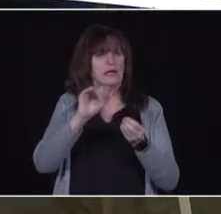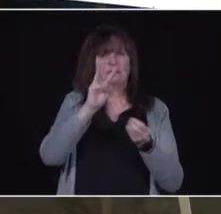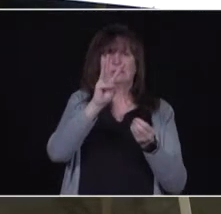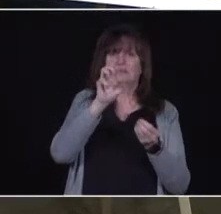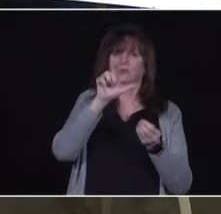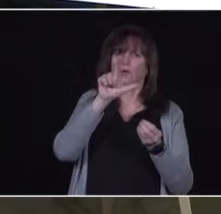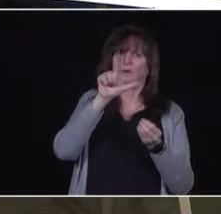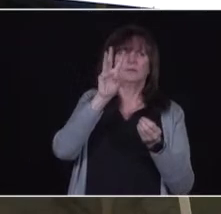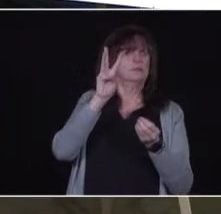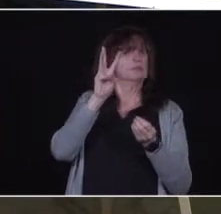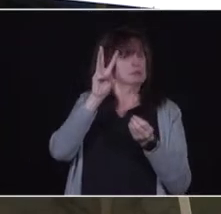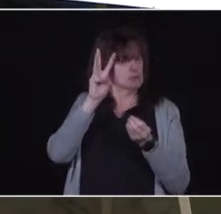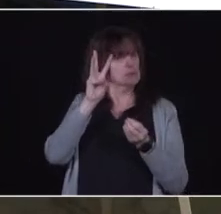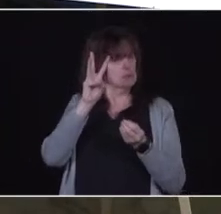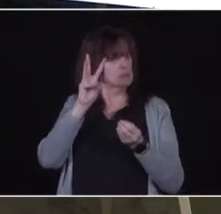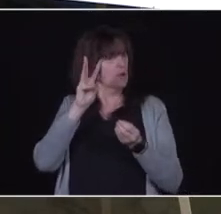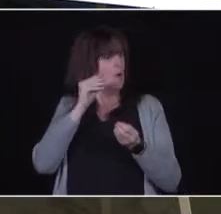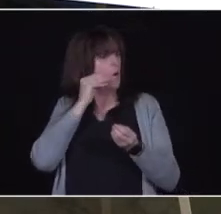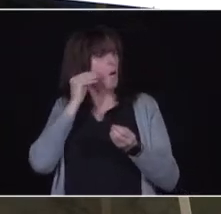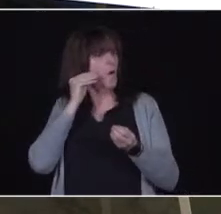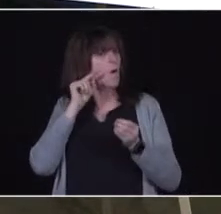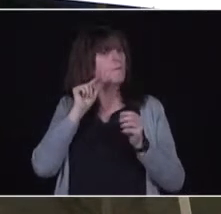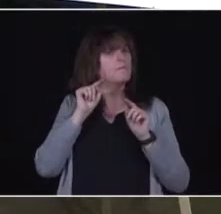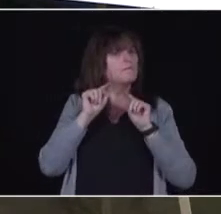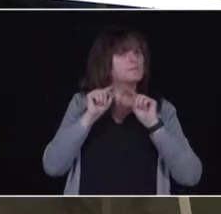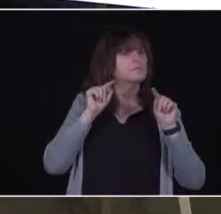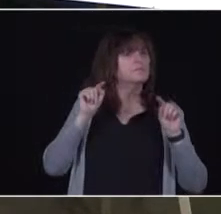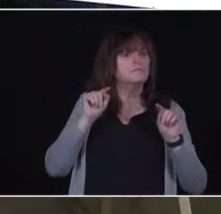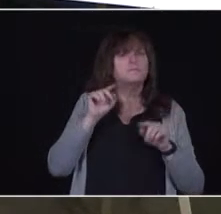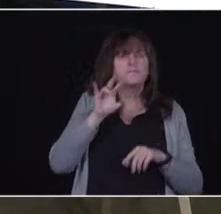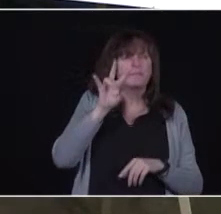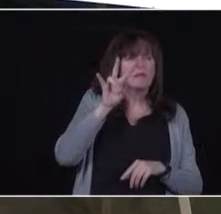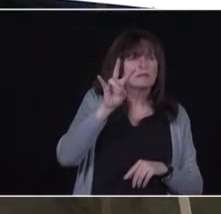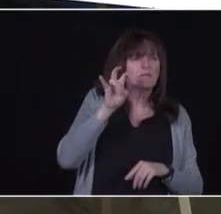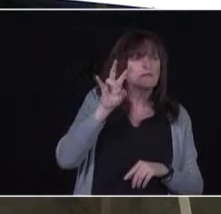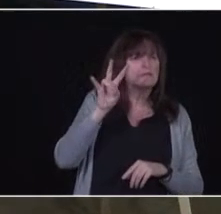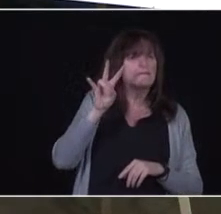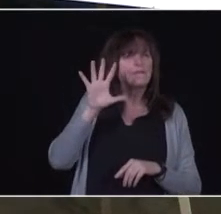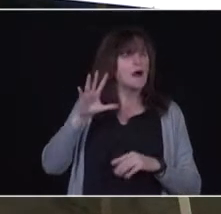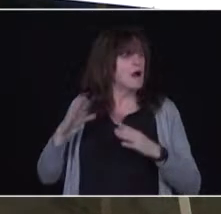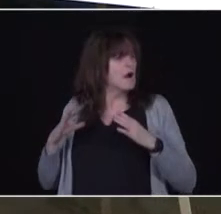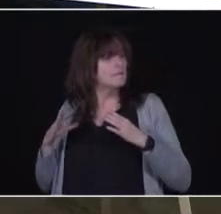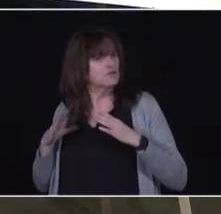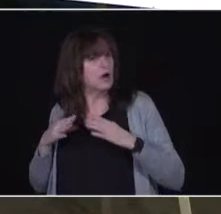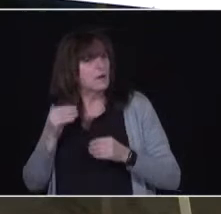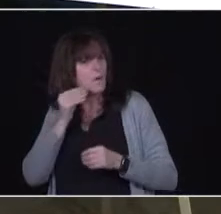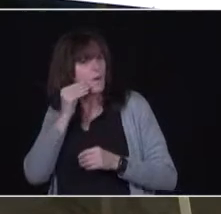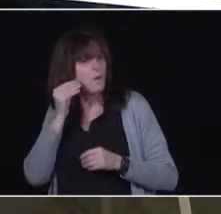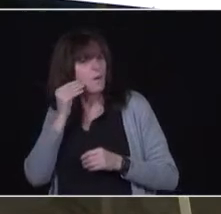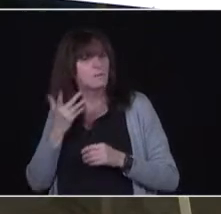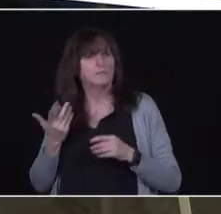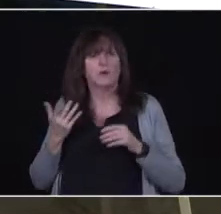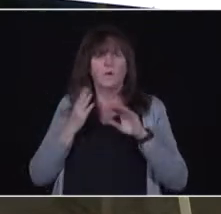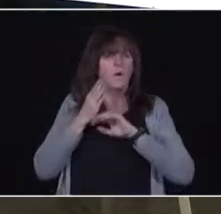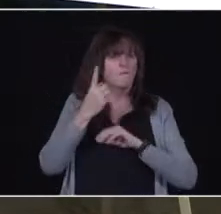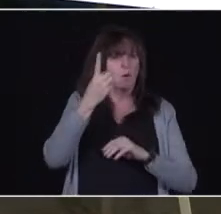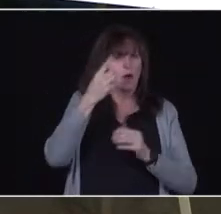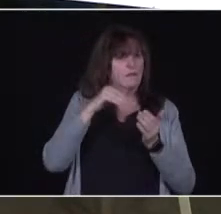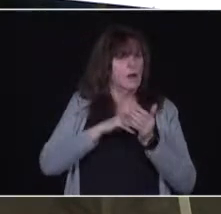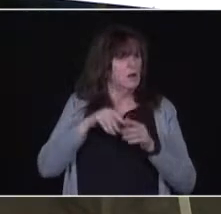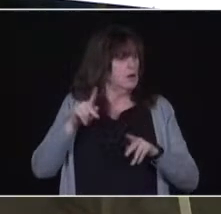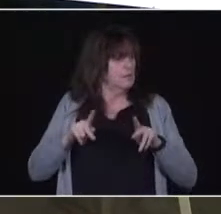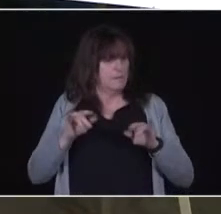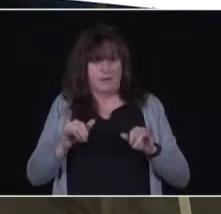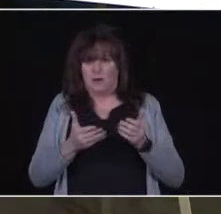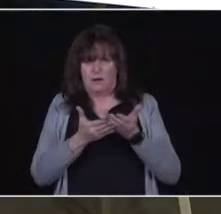than 775 retirement homes, with more than 100,000 residents in those combinations, and we want to get the vaccination program